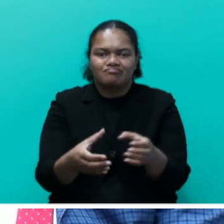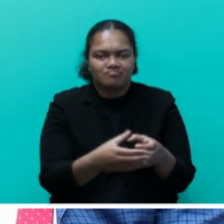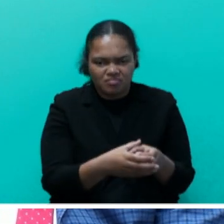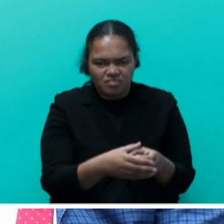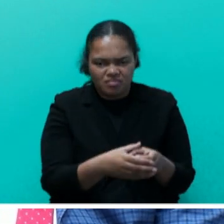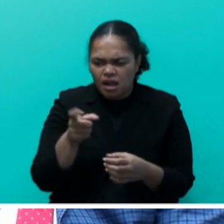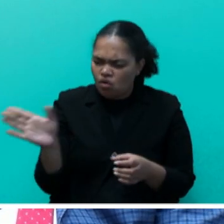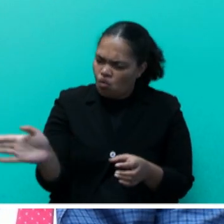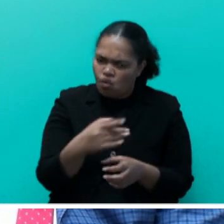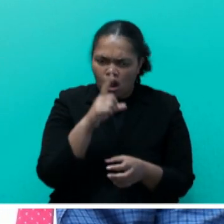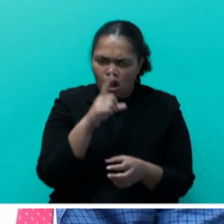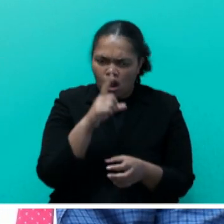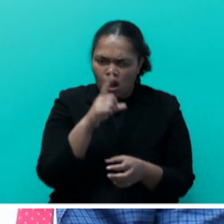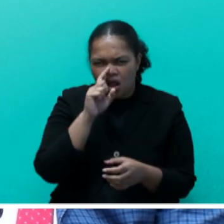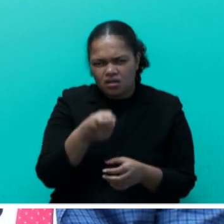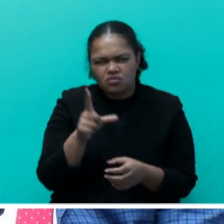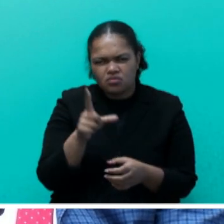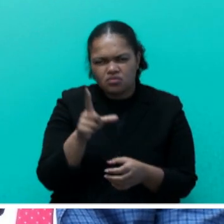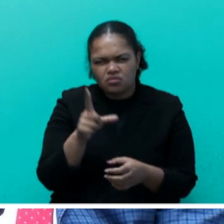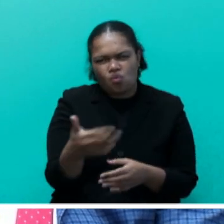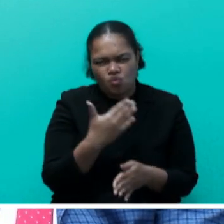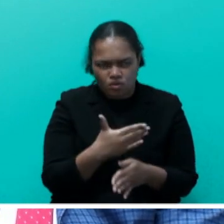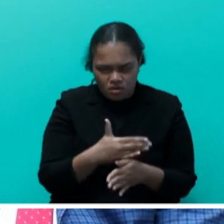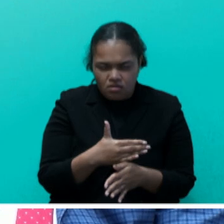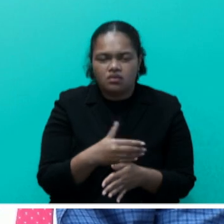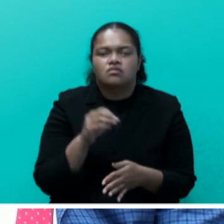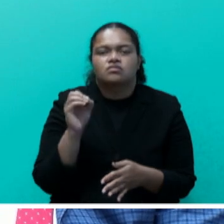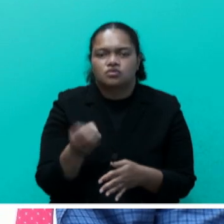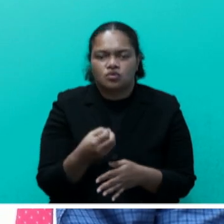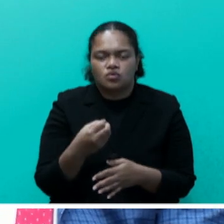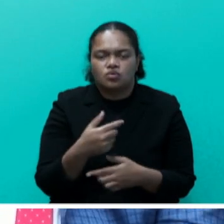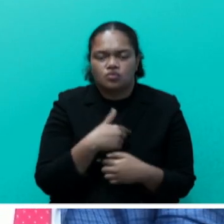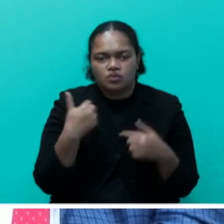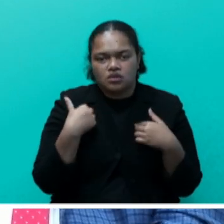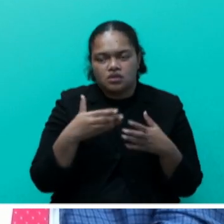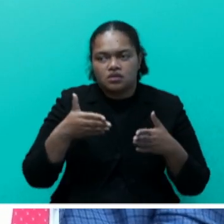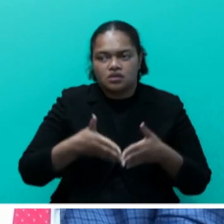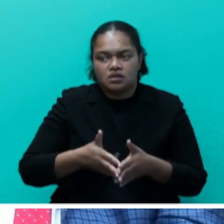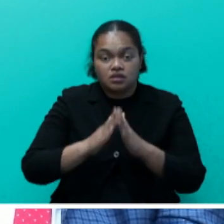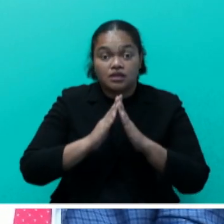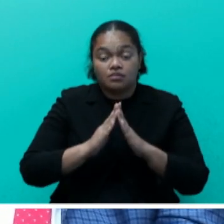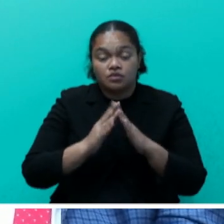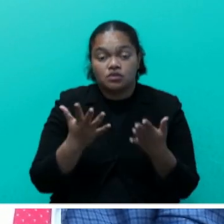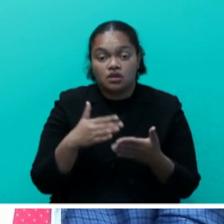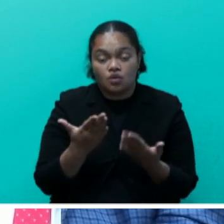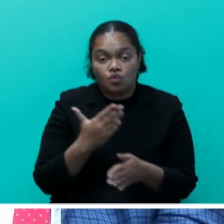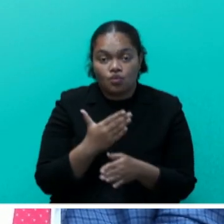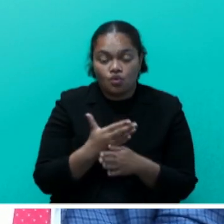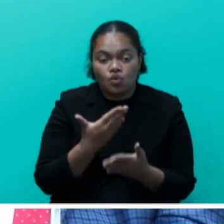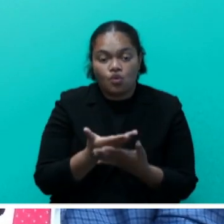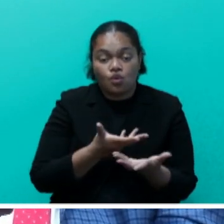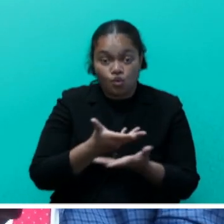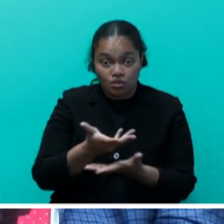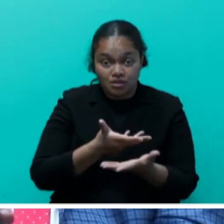everything. And so, we have MSEF has established currently working on consultations